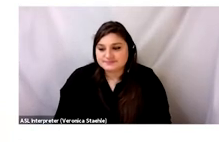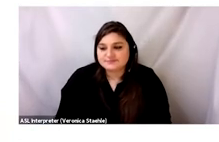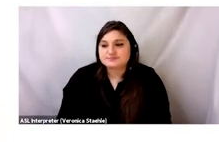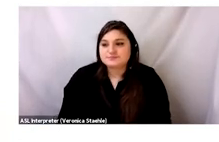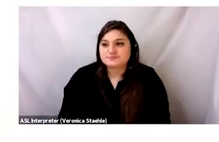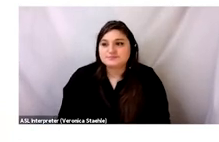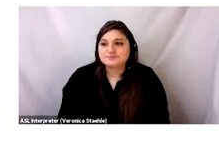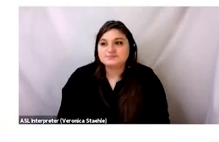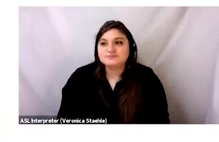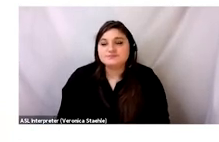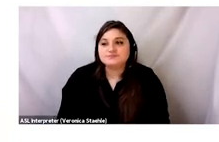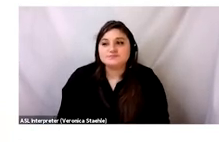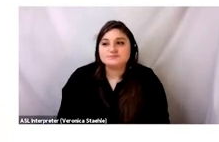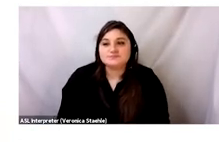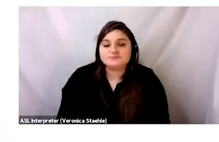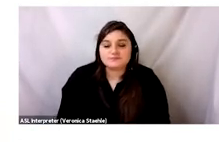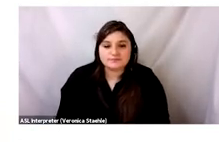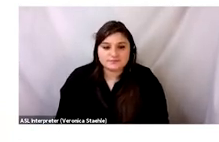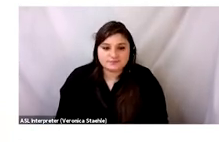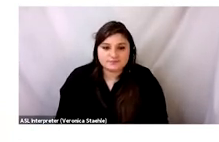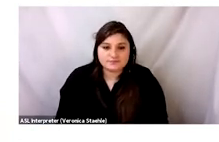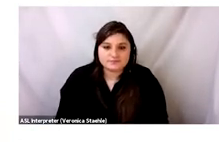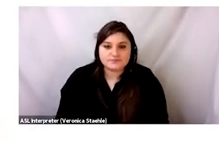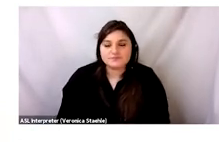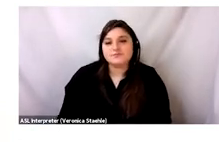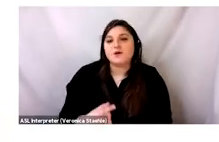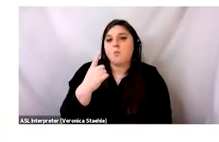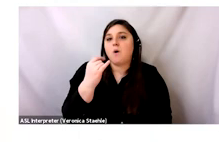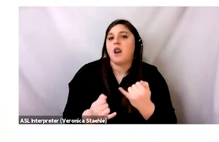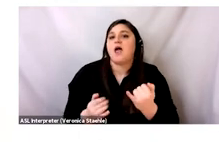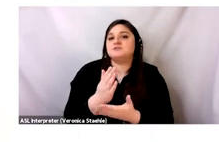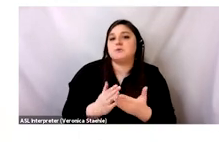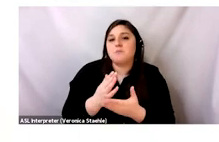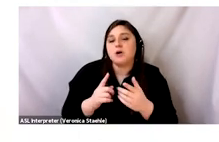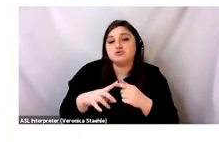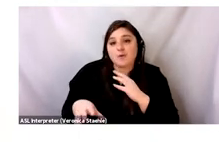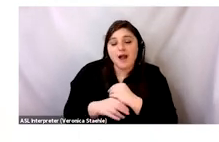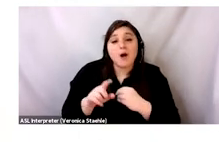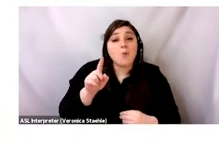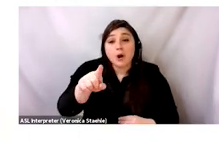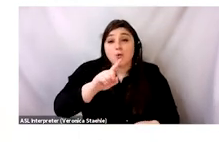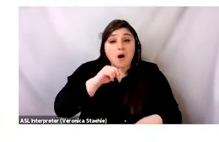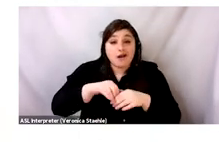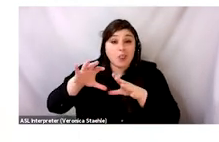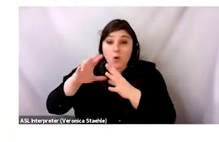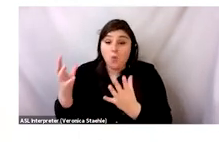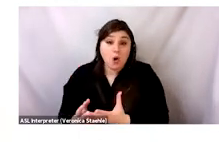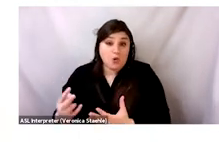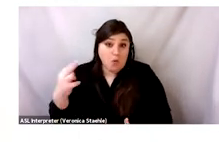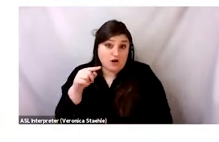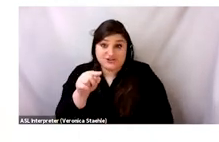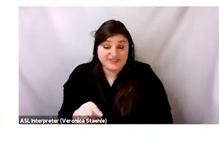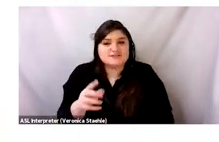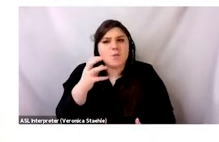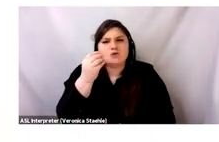one last thing I would like to add is the fact that whoever is watching this or wherever you're watching this from, you should